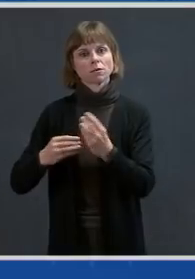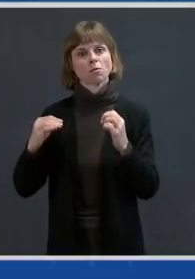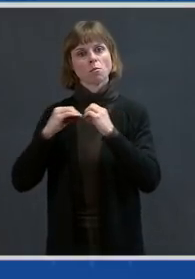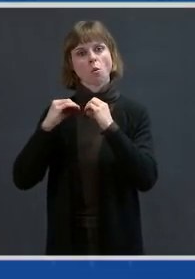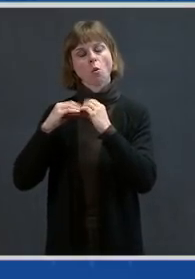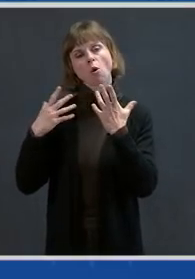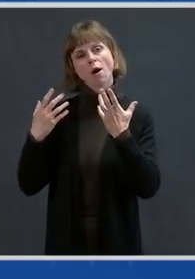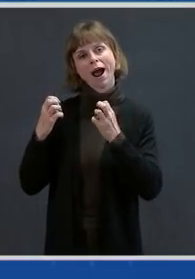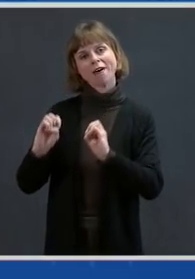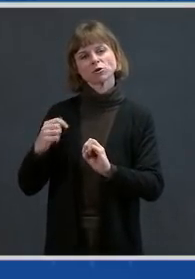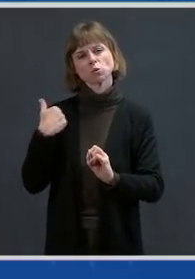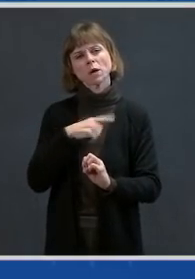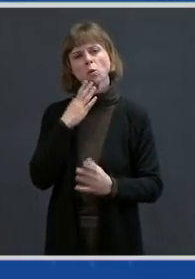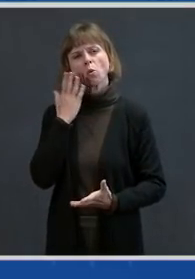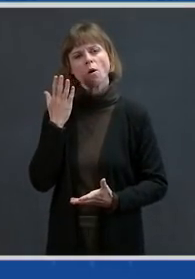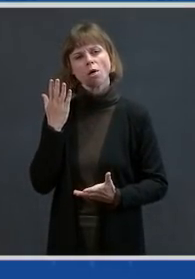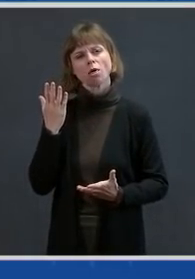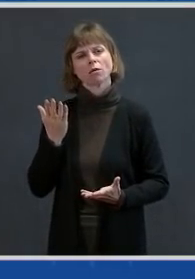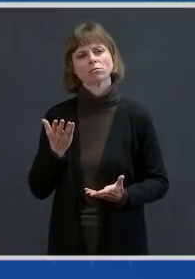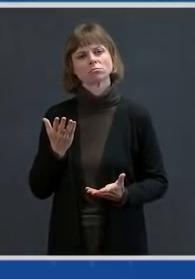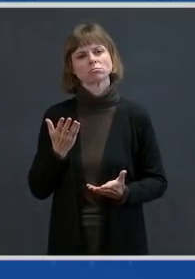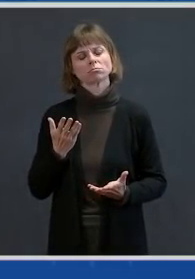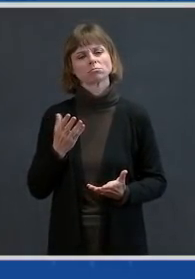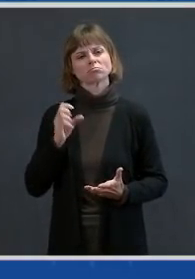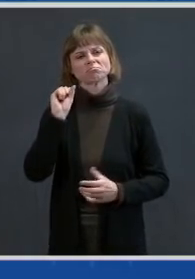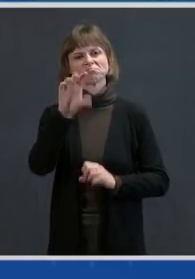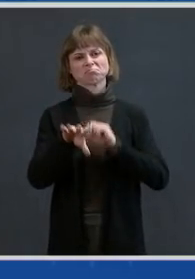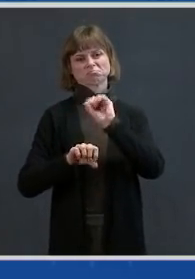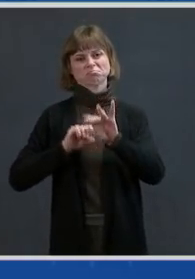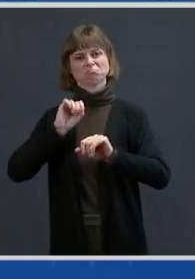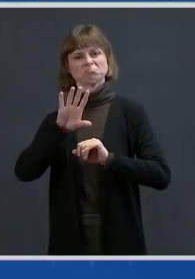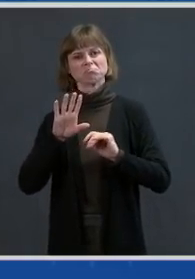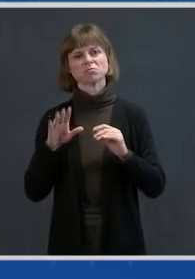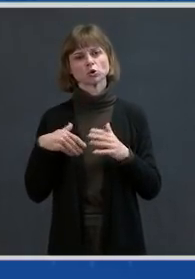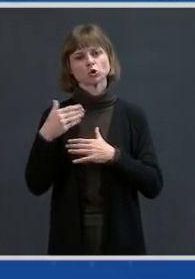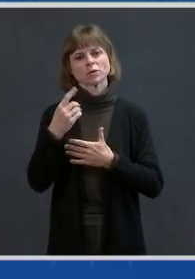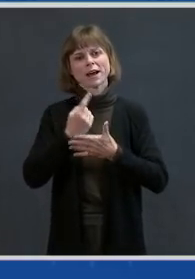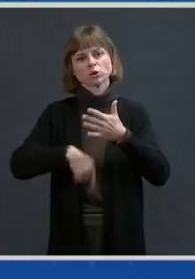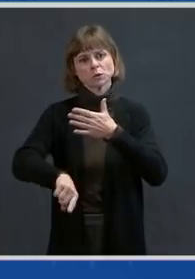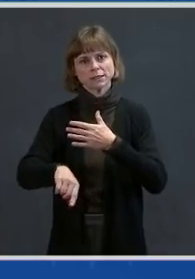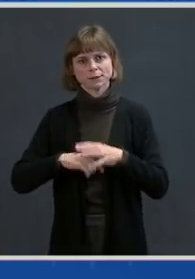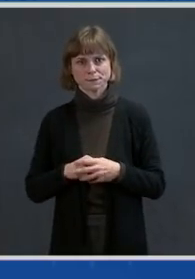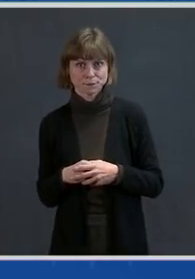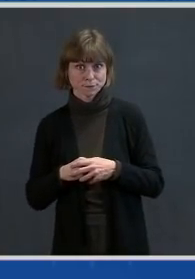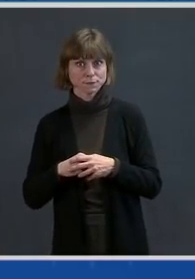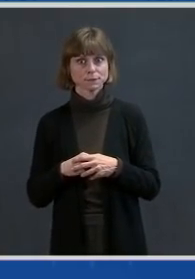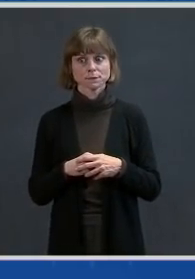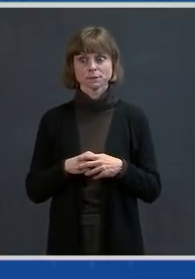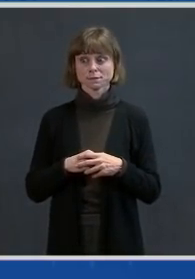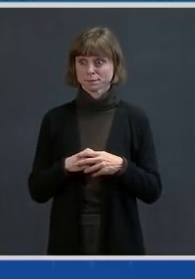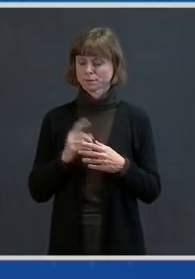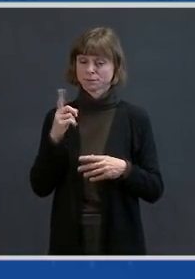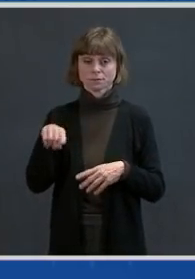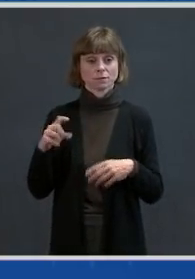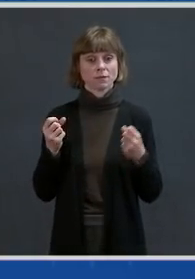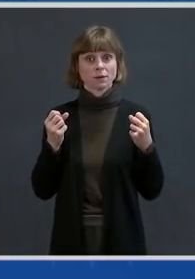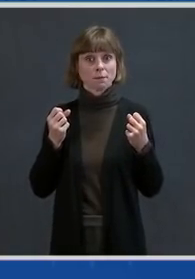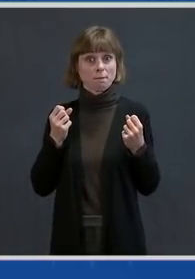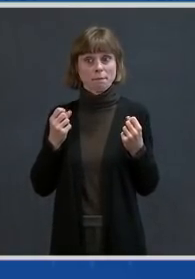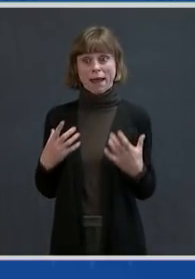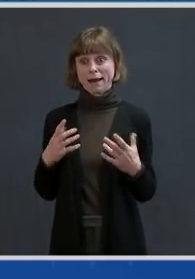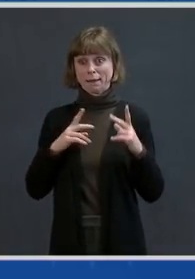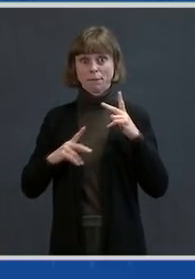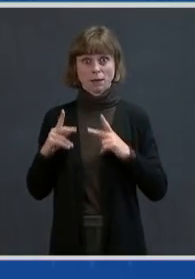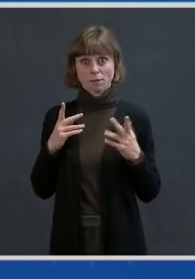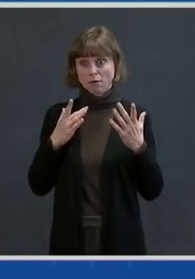over the course of the next week. So, given the important need that people have to get to and